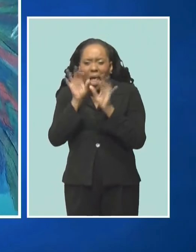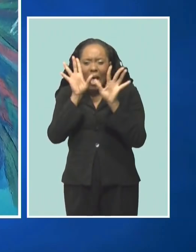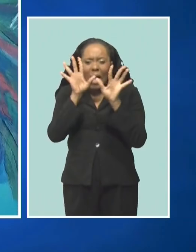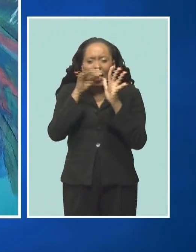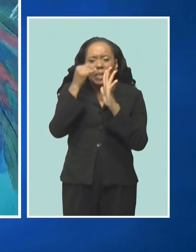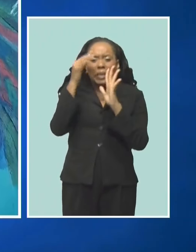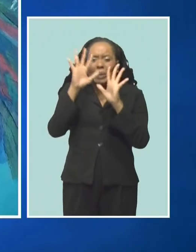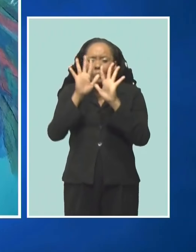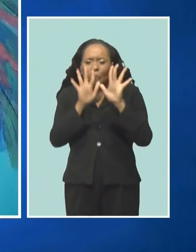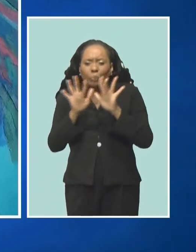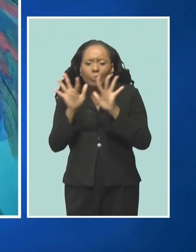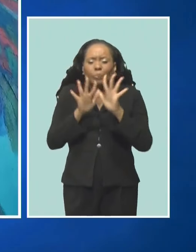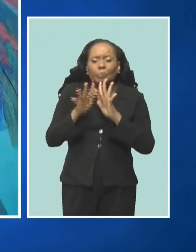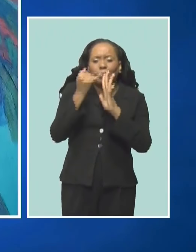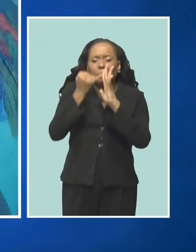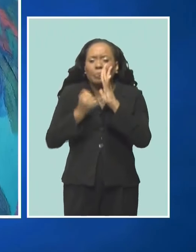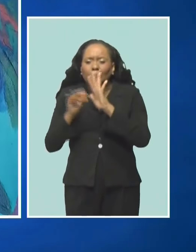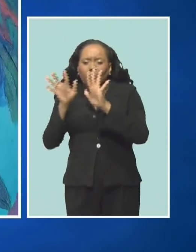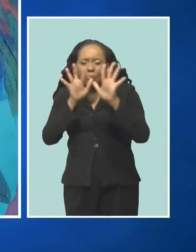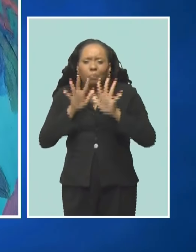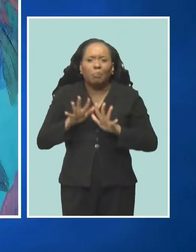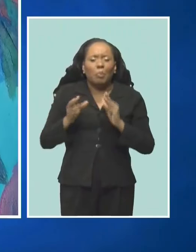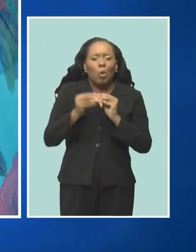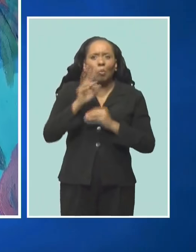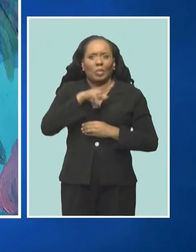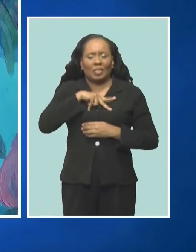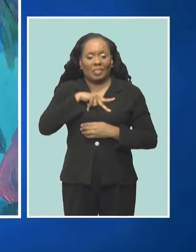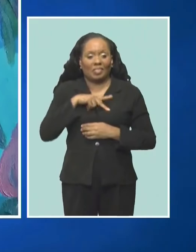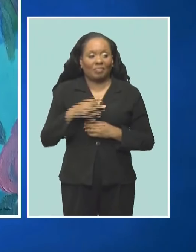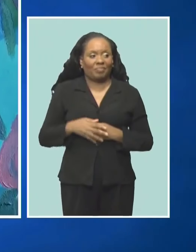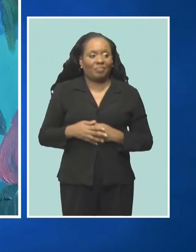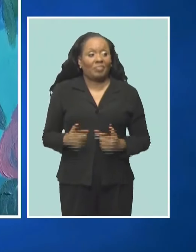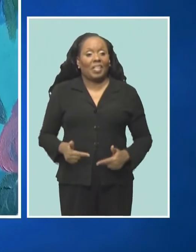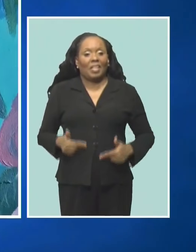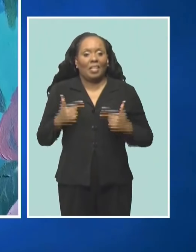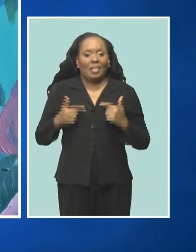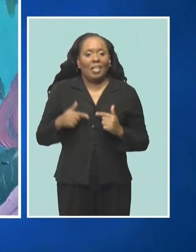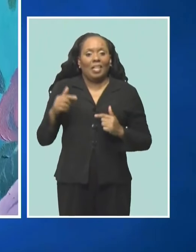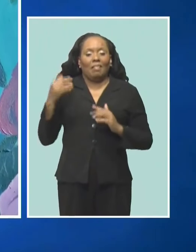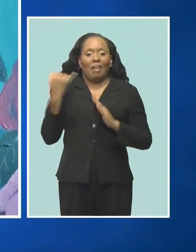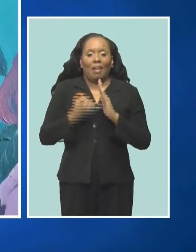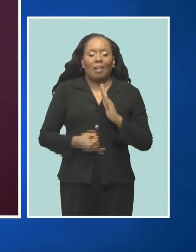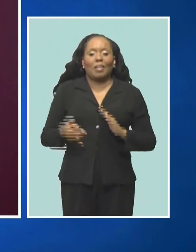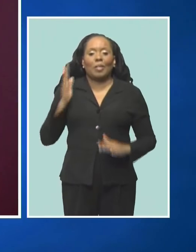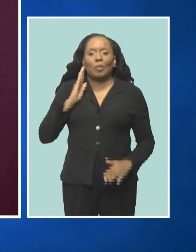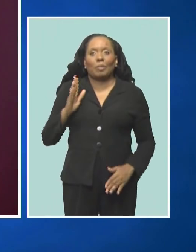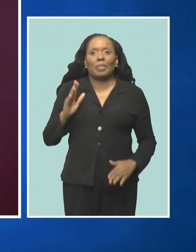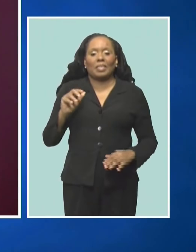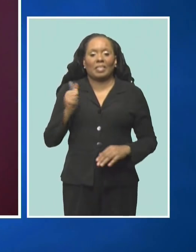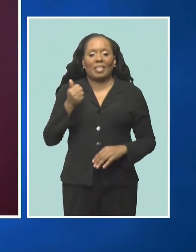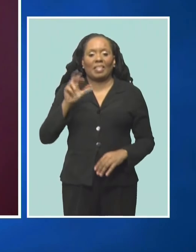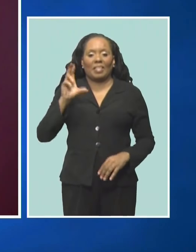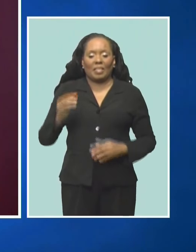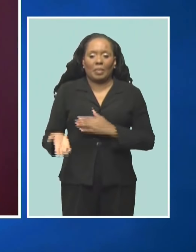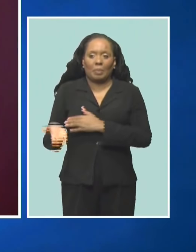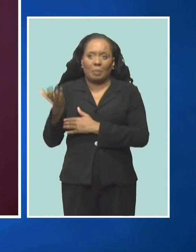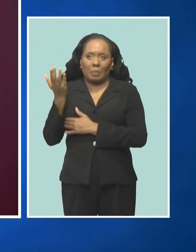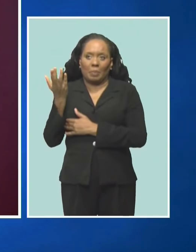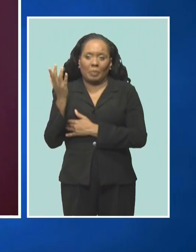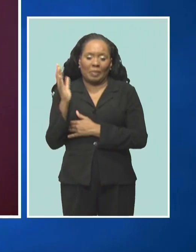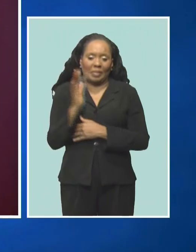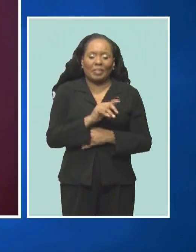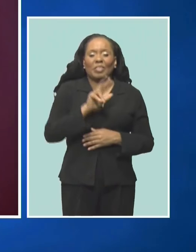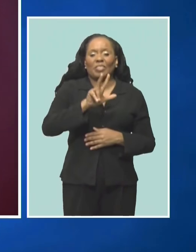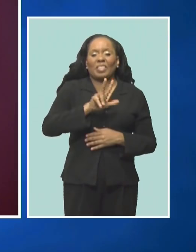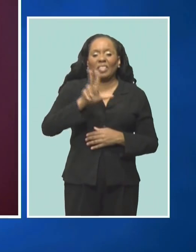personalized base art. The live art show and exhibition runs from 10.30 a.m. to 3.30 p